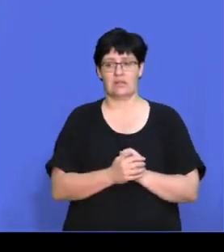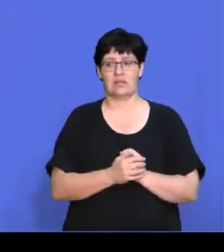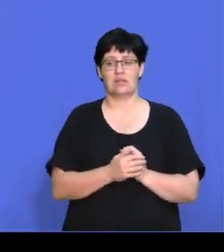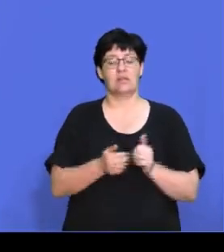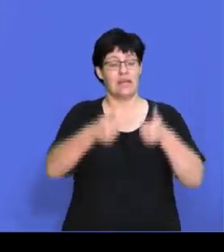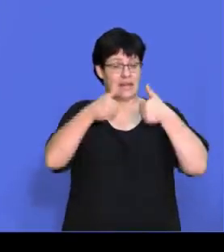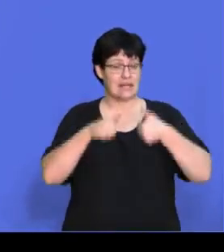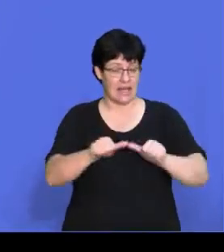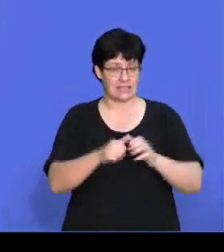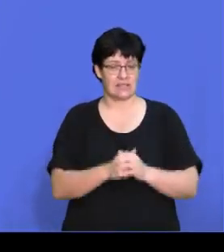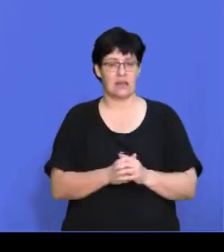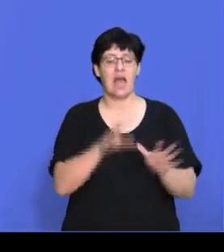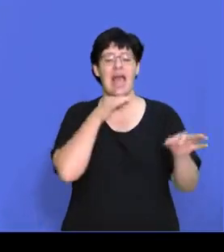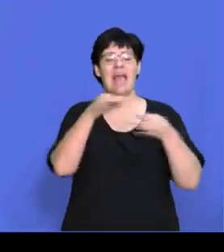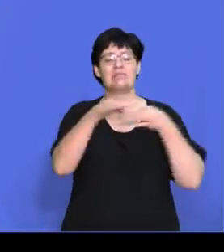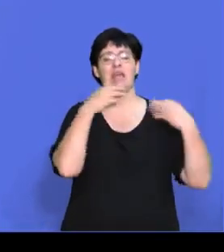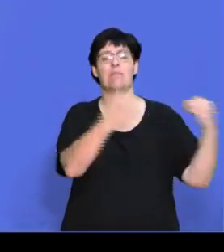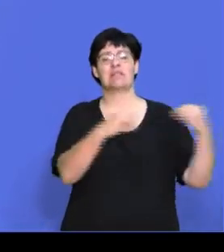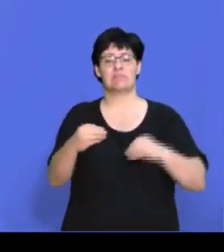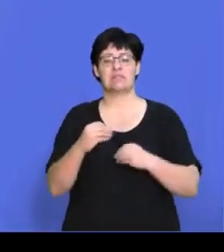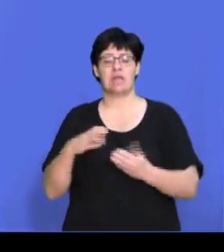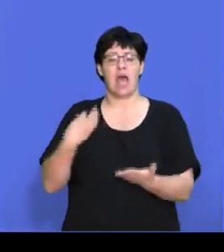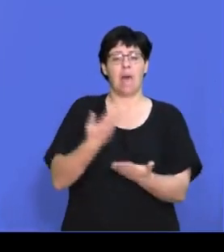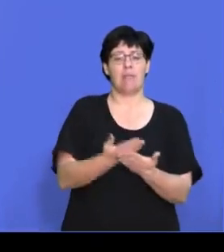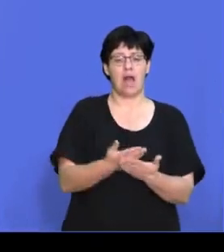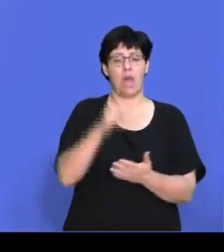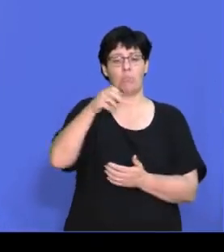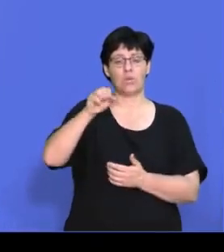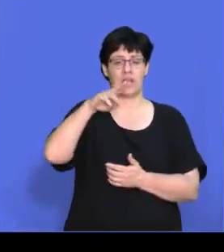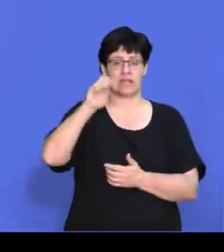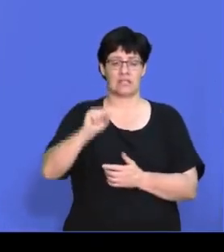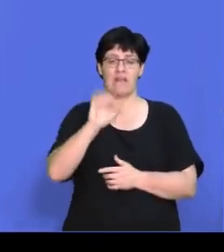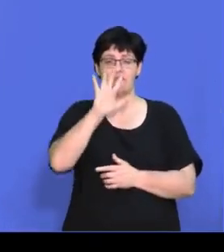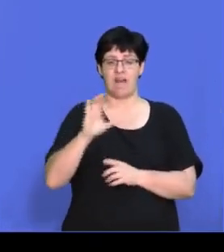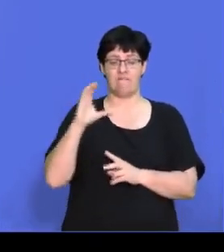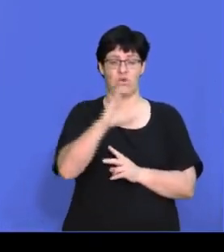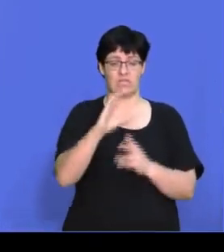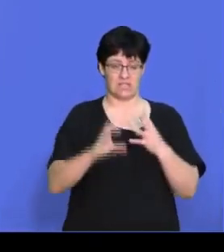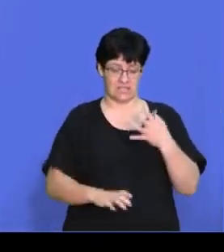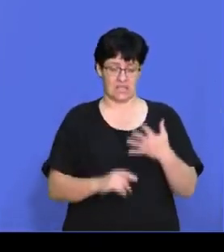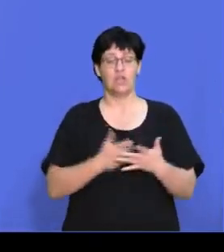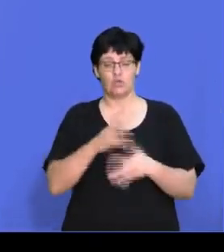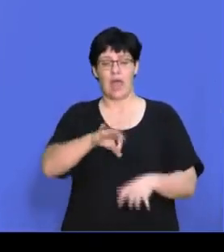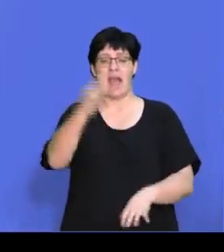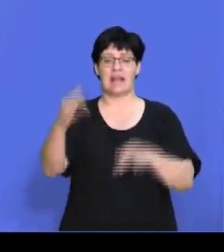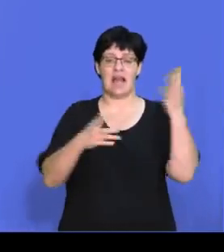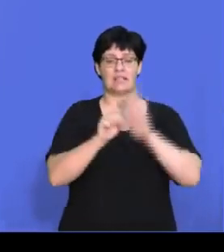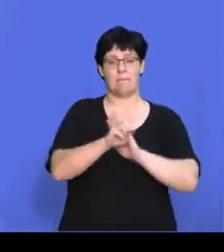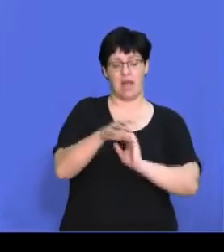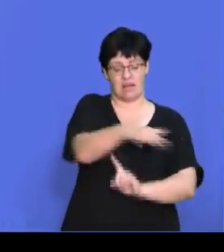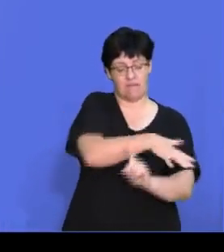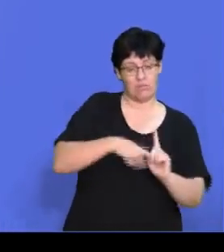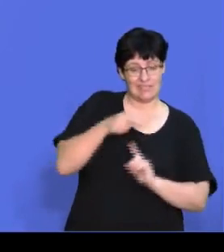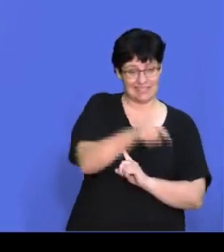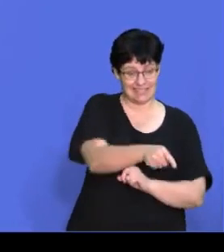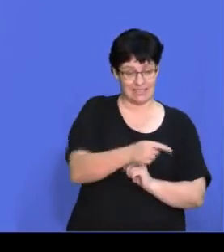And the next question is, explain how businesses could apply Porter's Fire Forces to analyse the